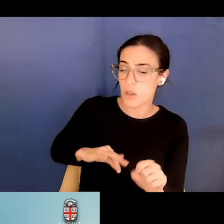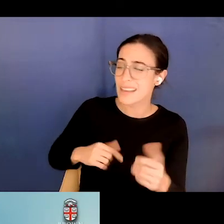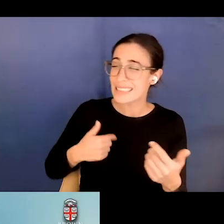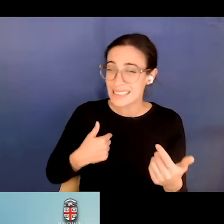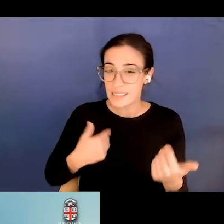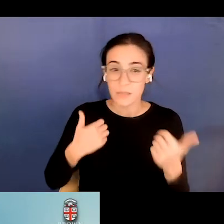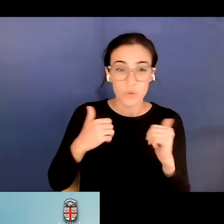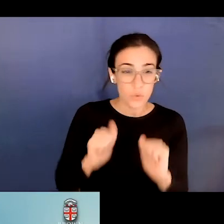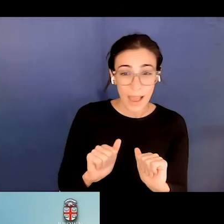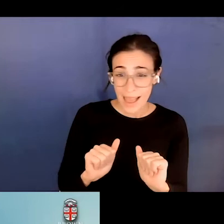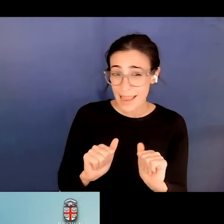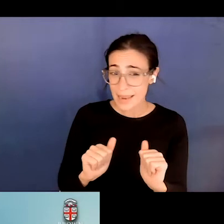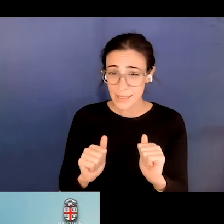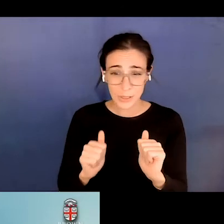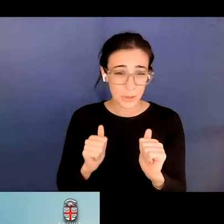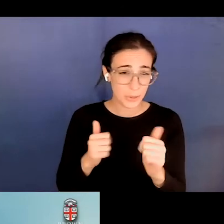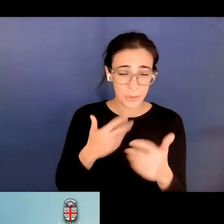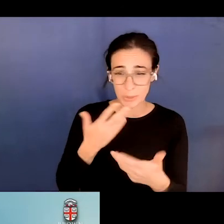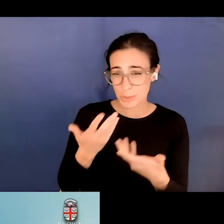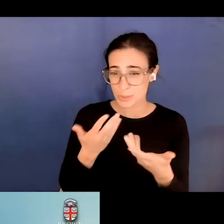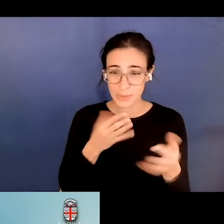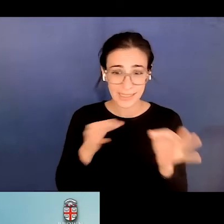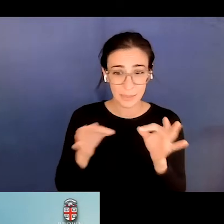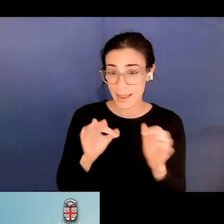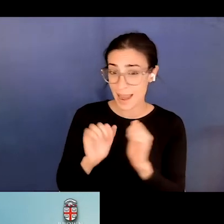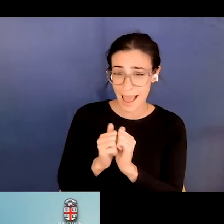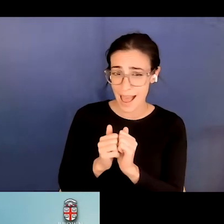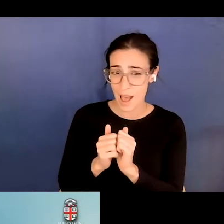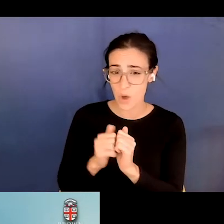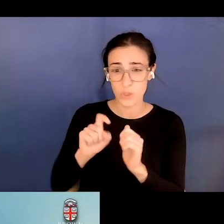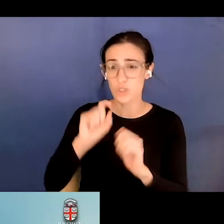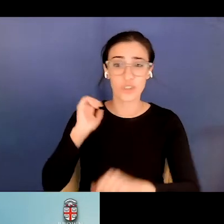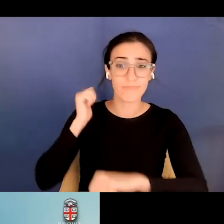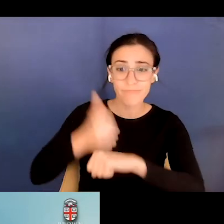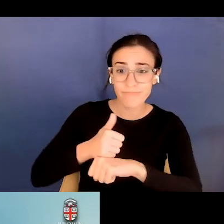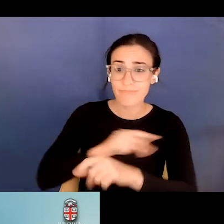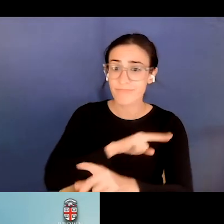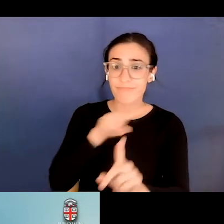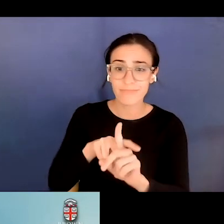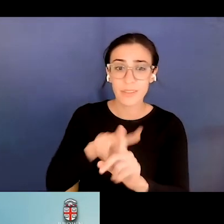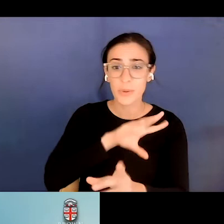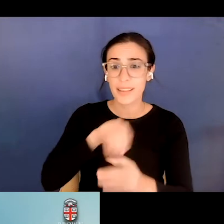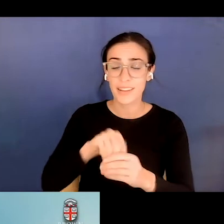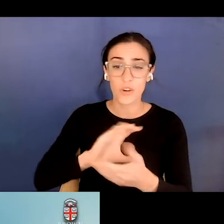and bluff my way out of this one. I, it would be very hard for me to come up with like how you can do that right now in this context, but,